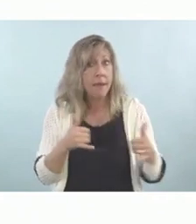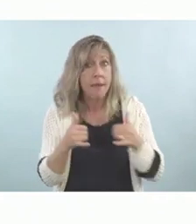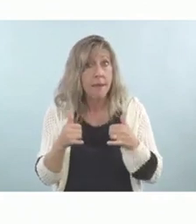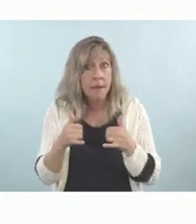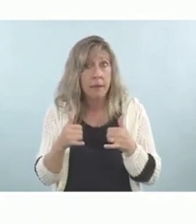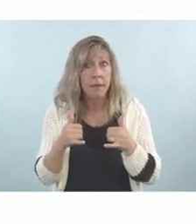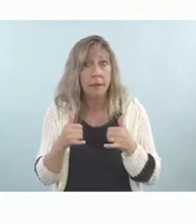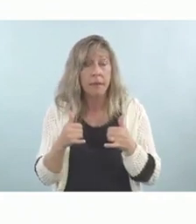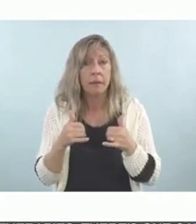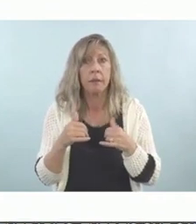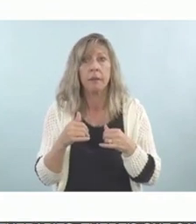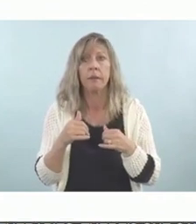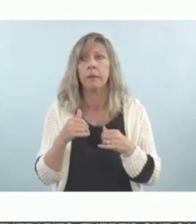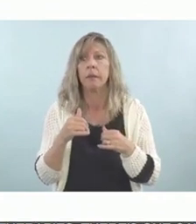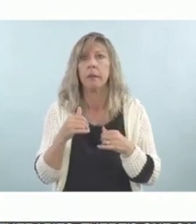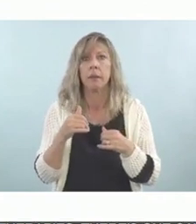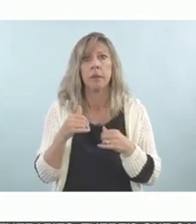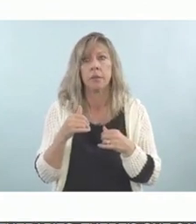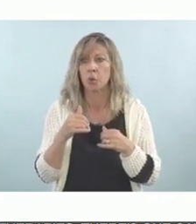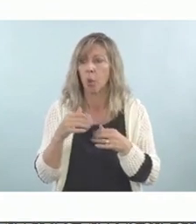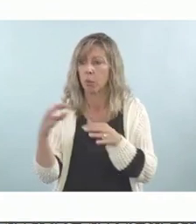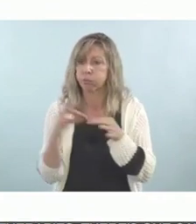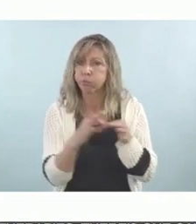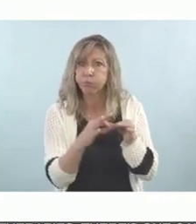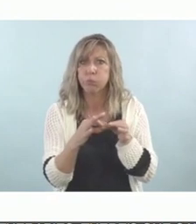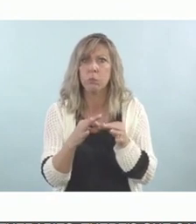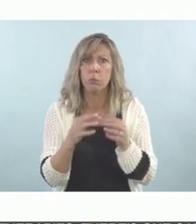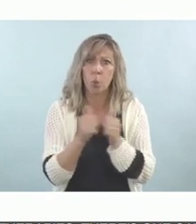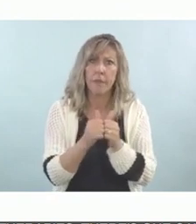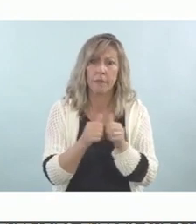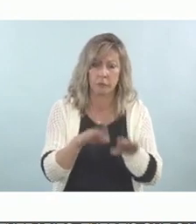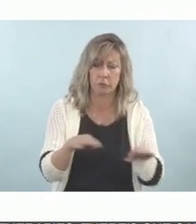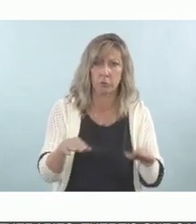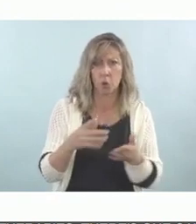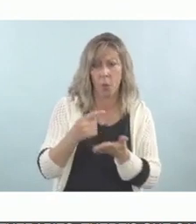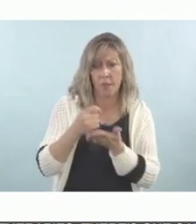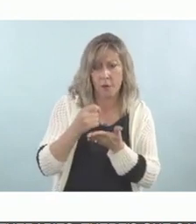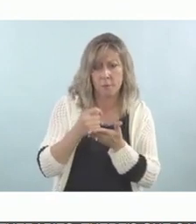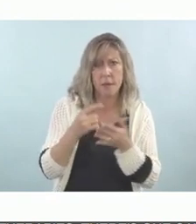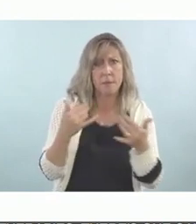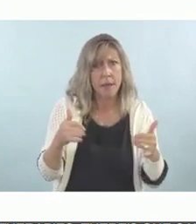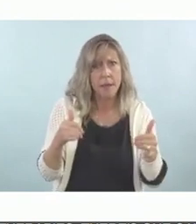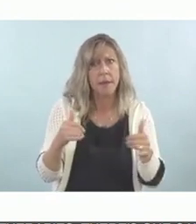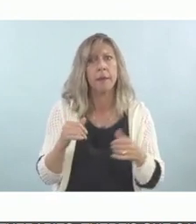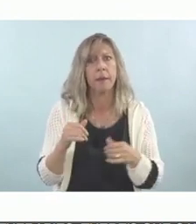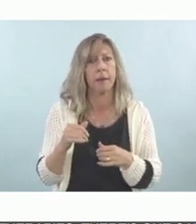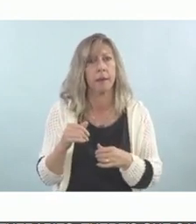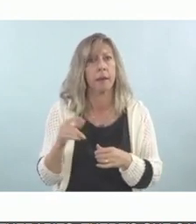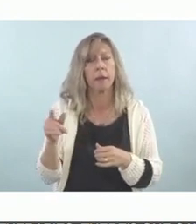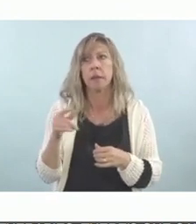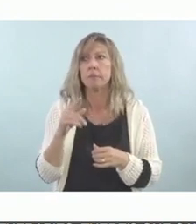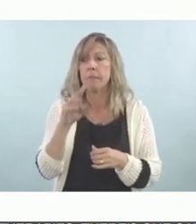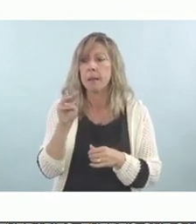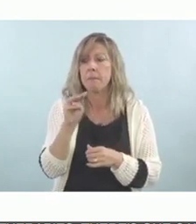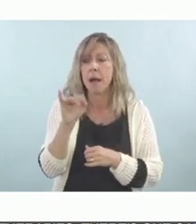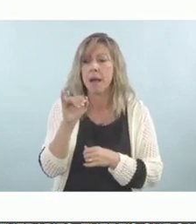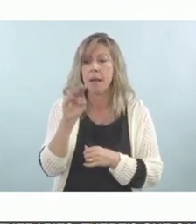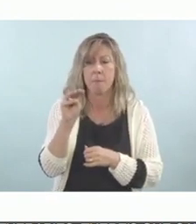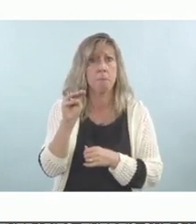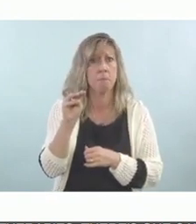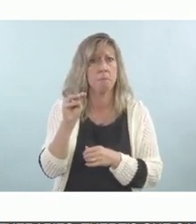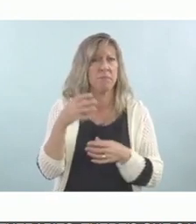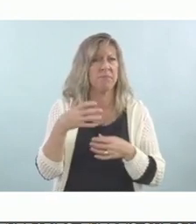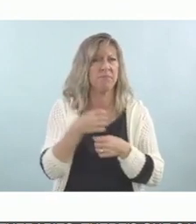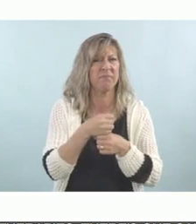play and through some contact, like it's called the MIM, the Marshark